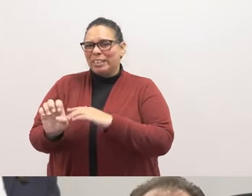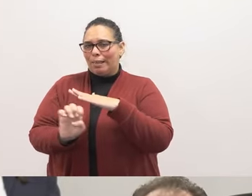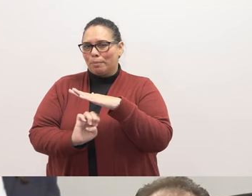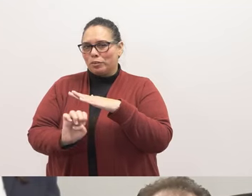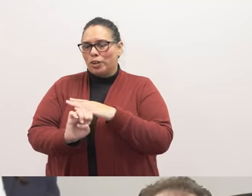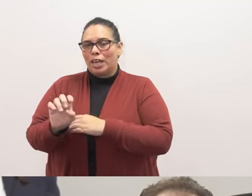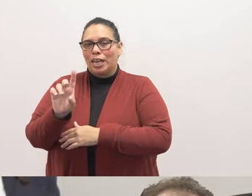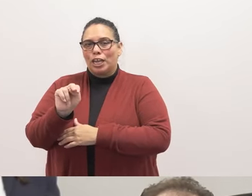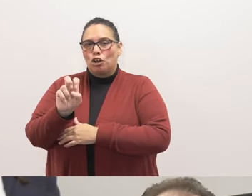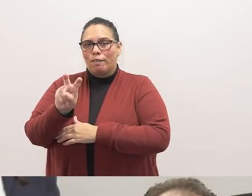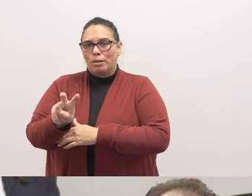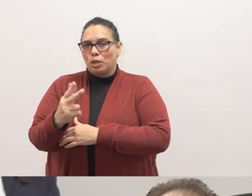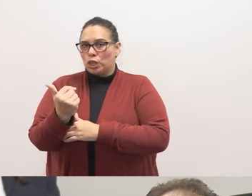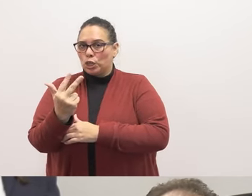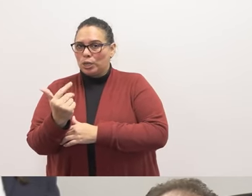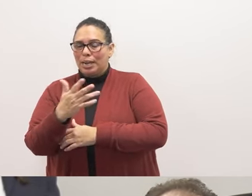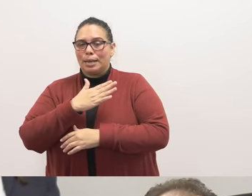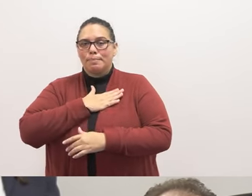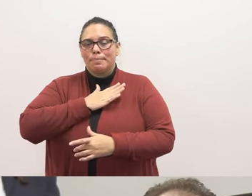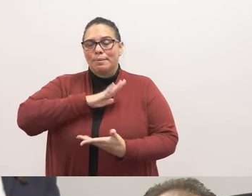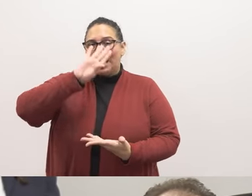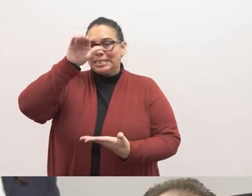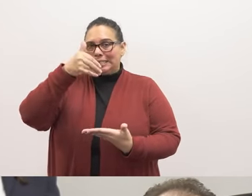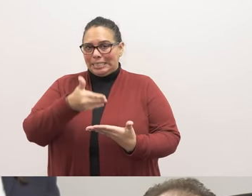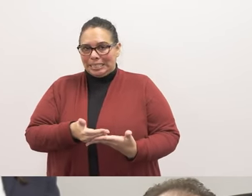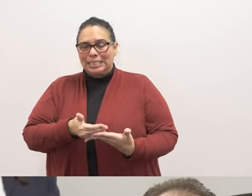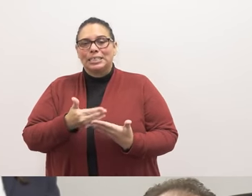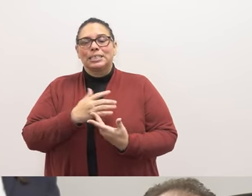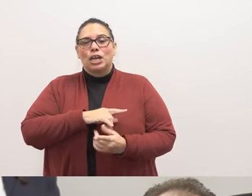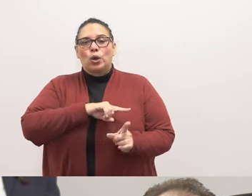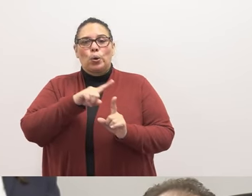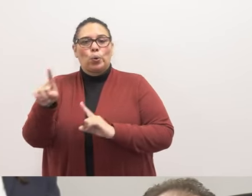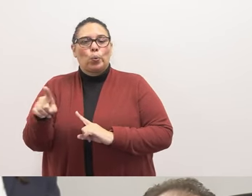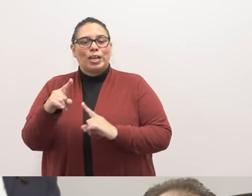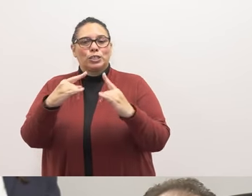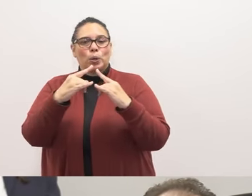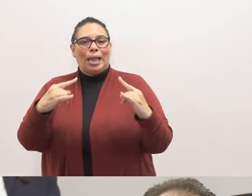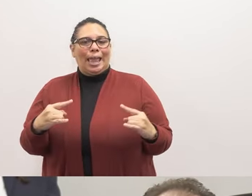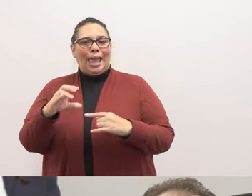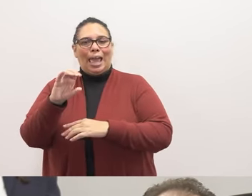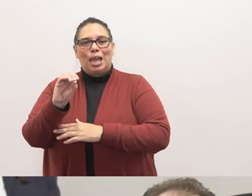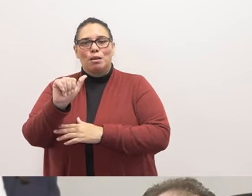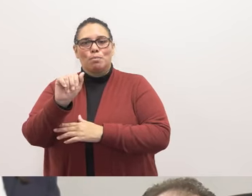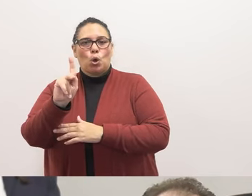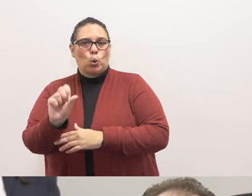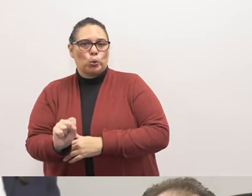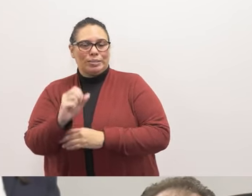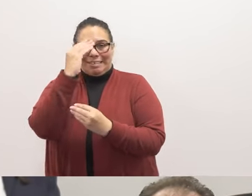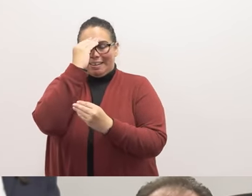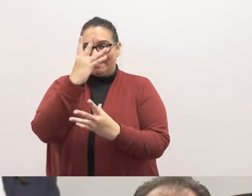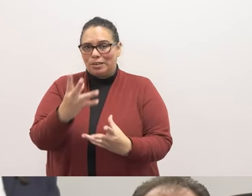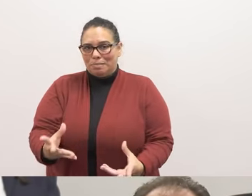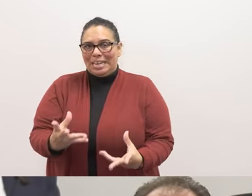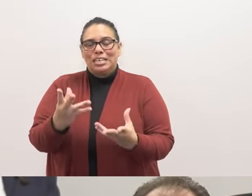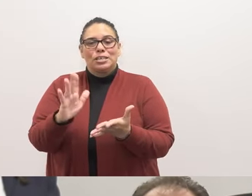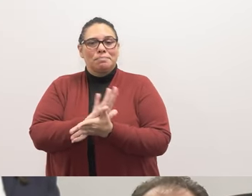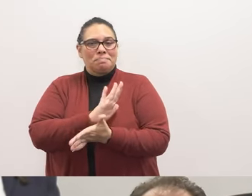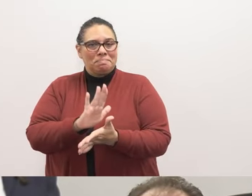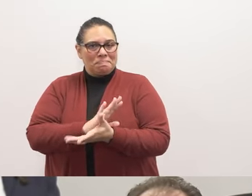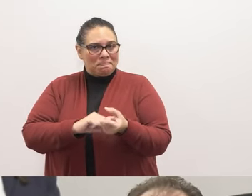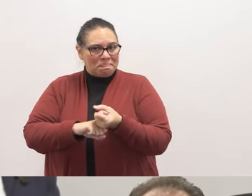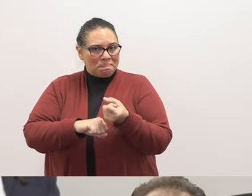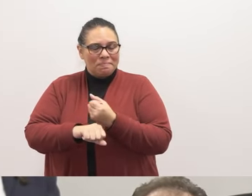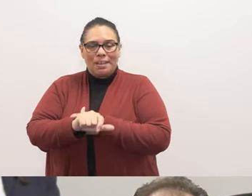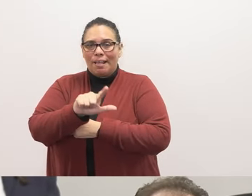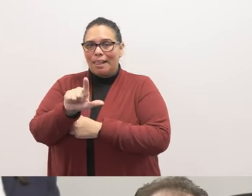13th, my son's elementary school, along with another school, attended Camp Oaks. The informational packet endorsed by Long Beach